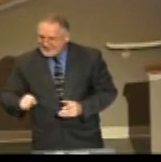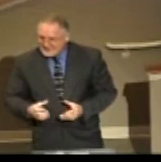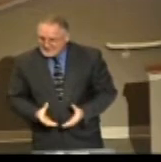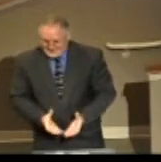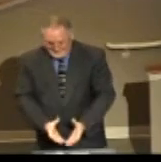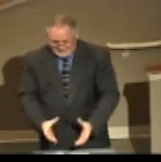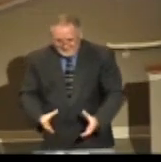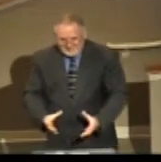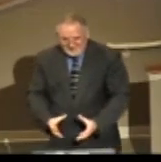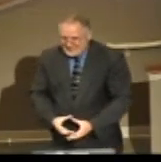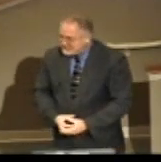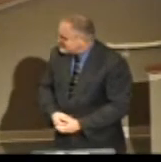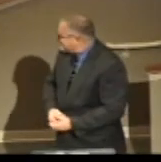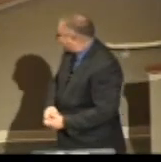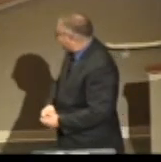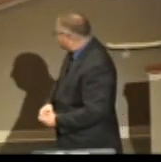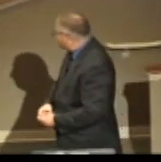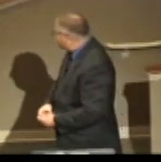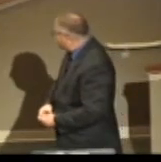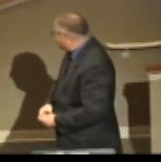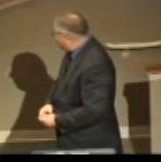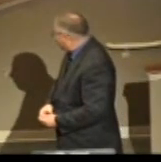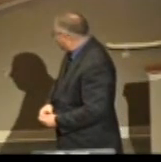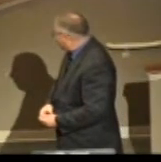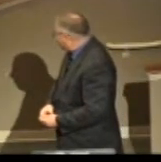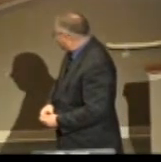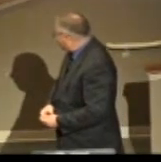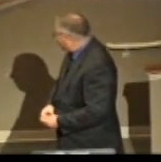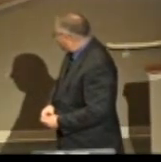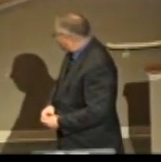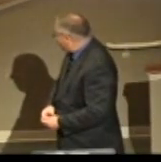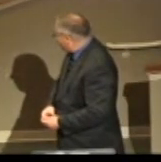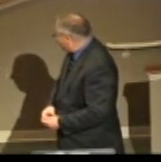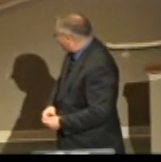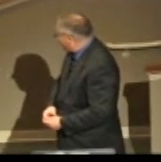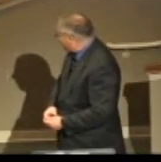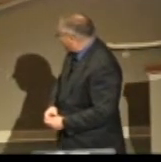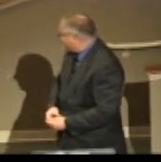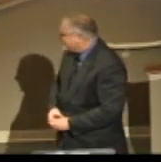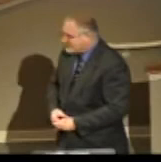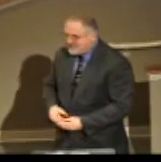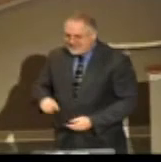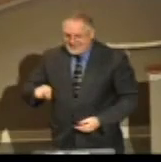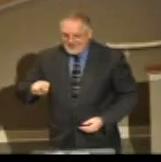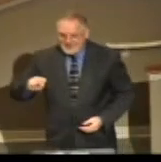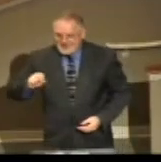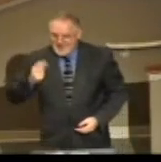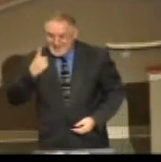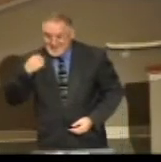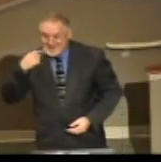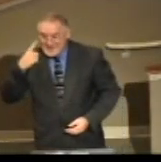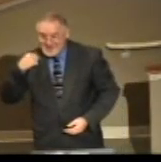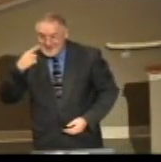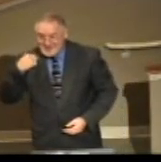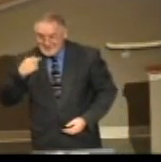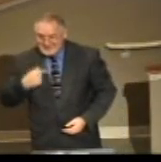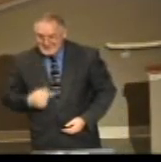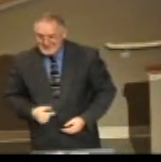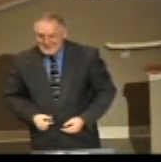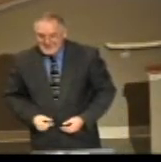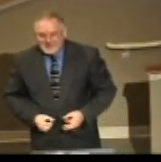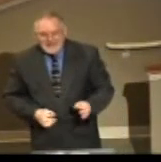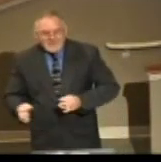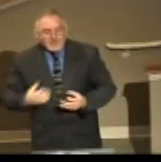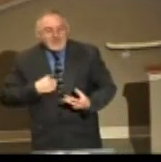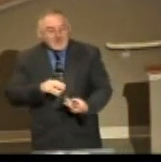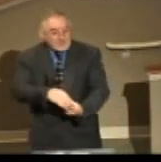And you can't see this. Some of you may with a keen eye. This is a snicker bar. All right. Which one, if you had a